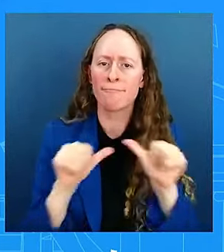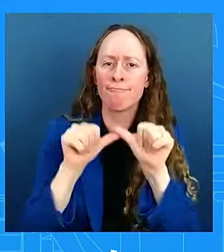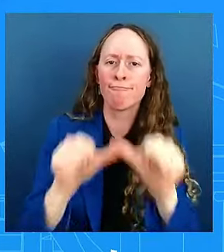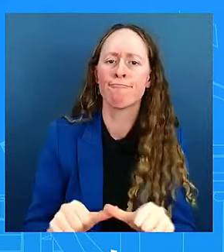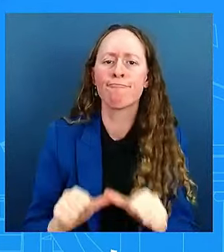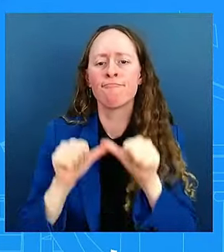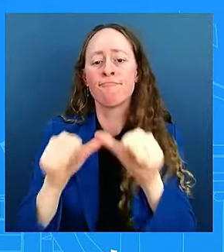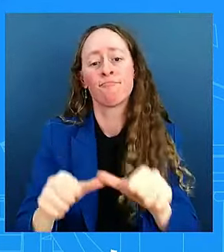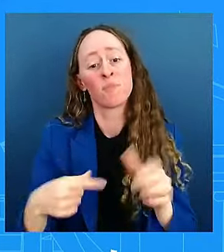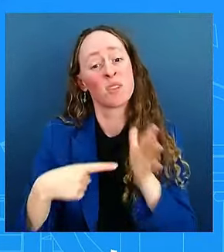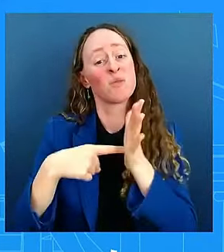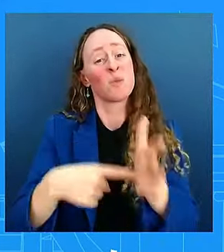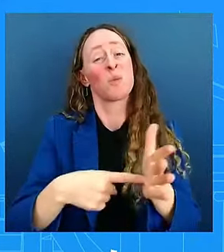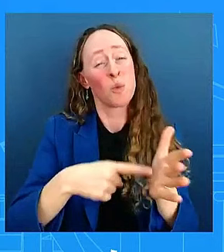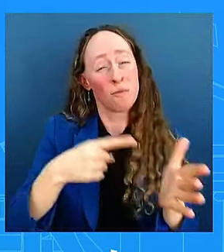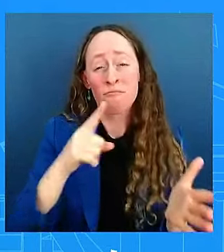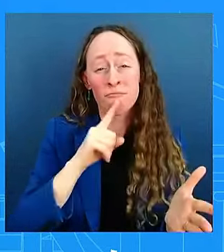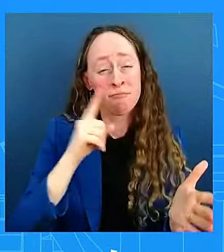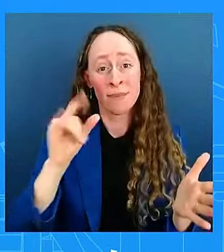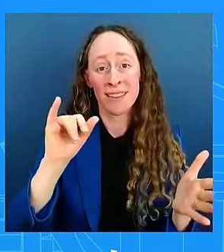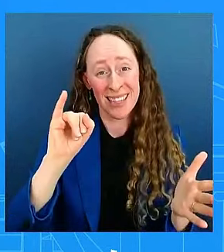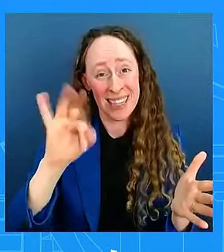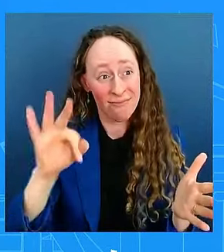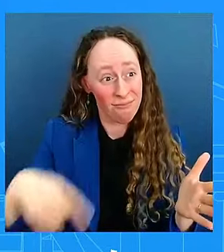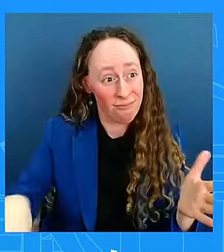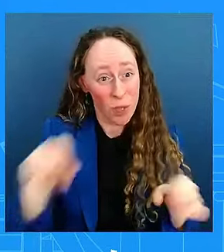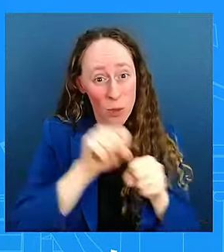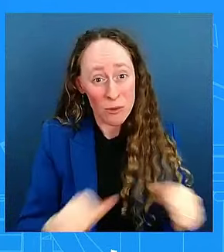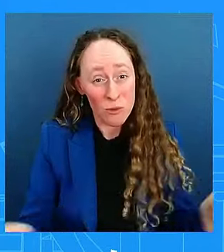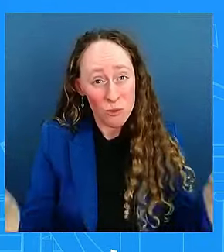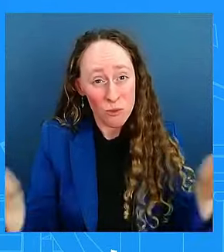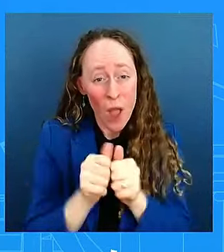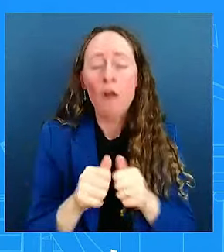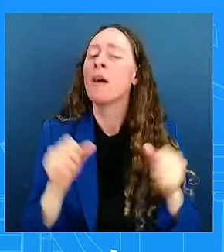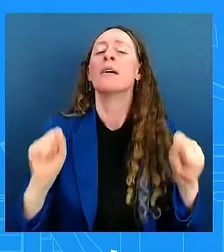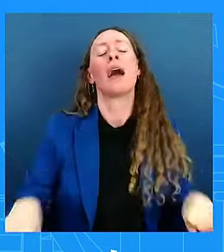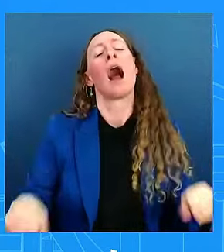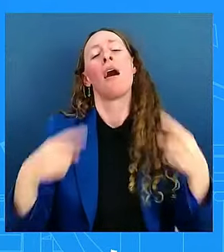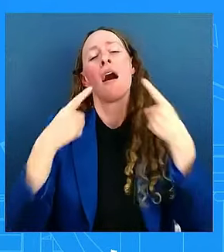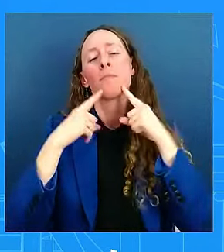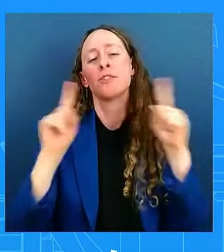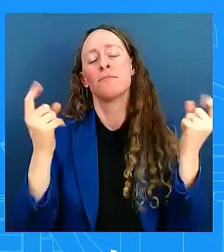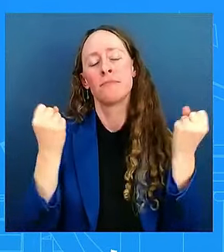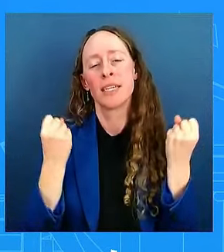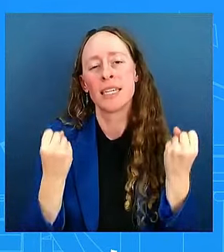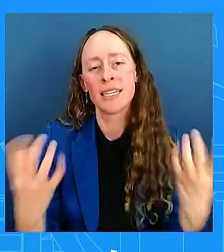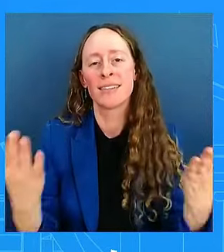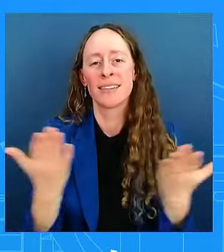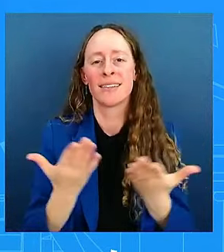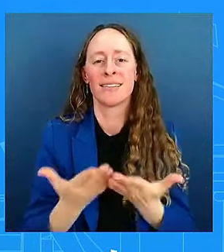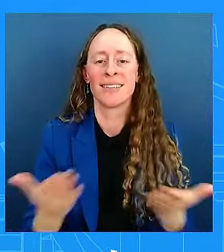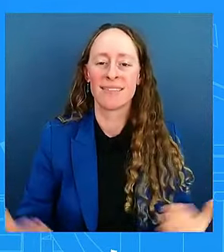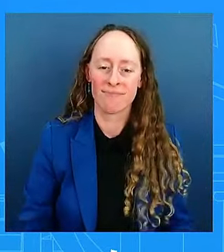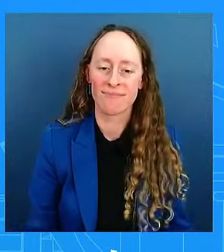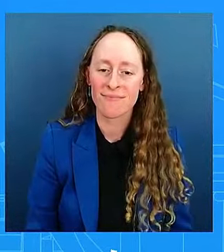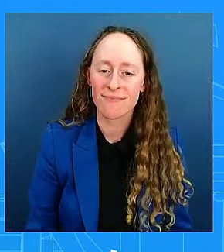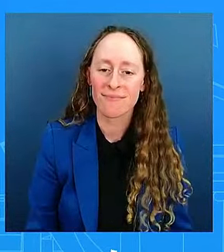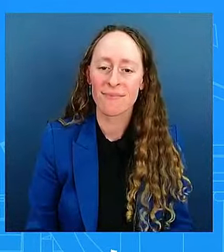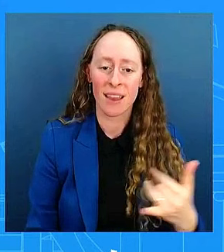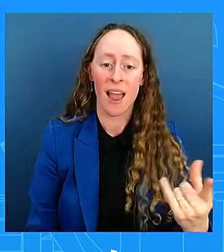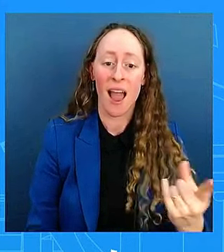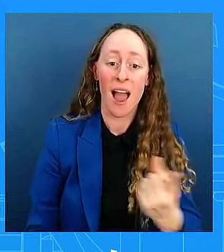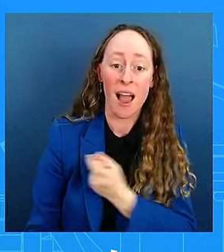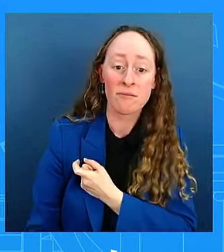when we do it together. And really quickly, because I know you all asked for this, this is the week ahead. Next week, the President will travel to Milwaukee, Wisconsin